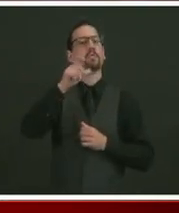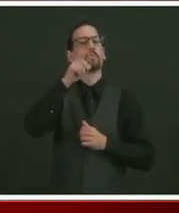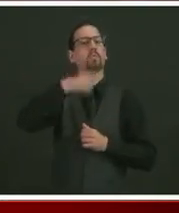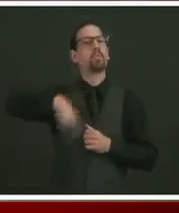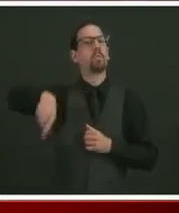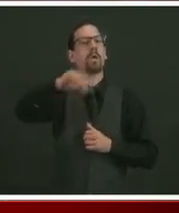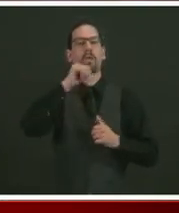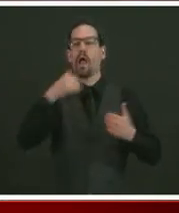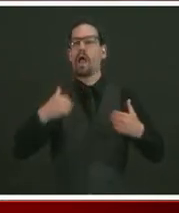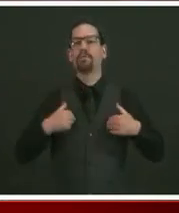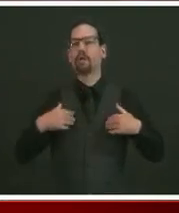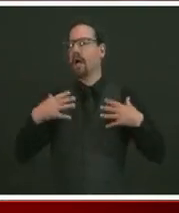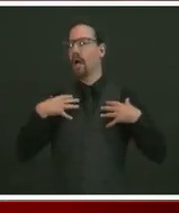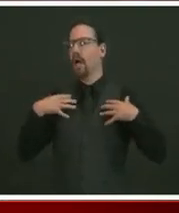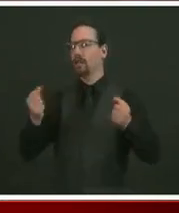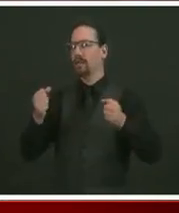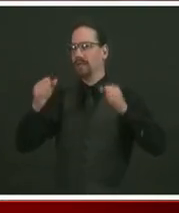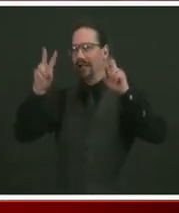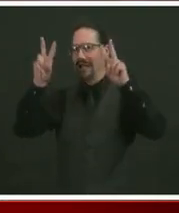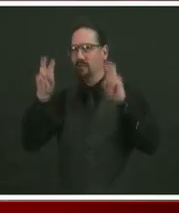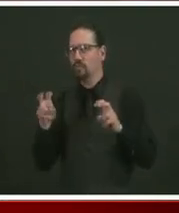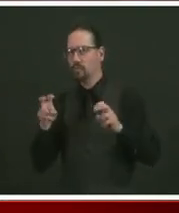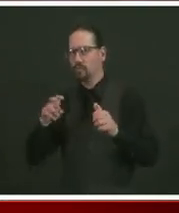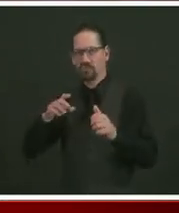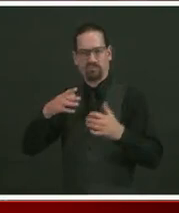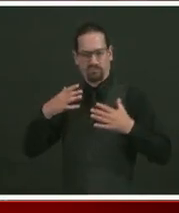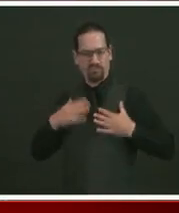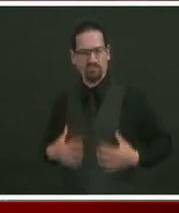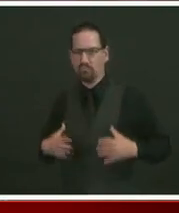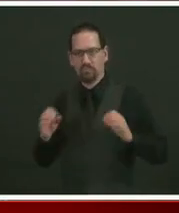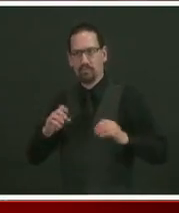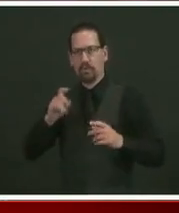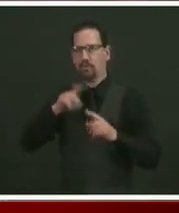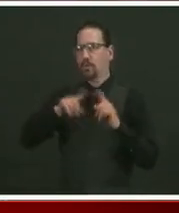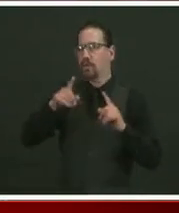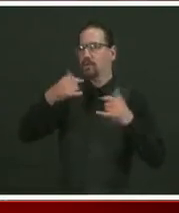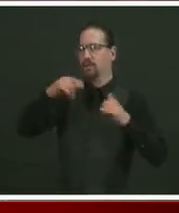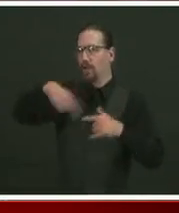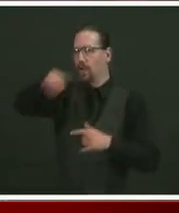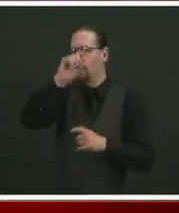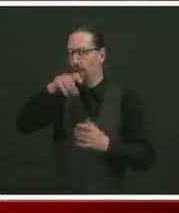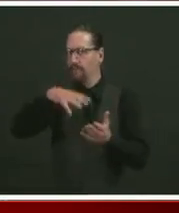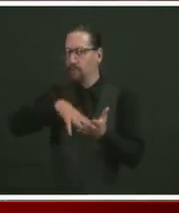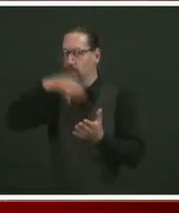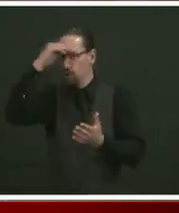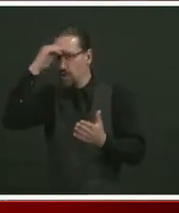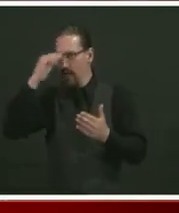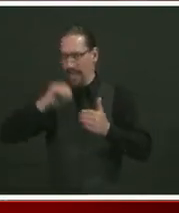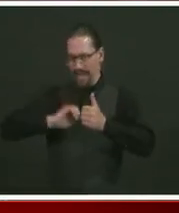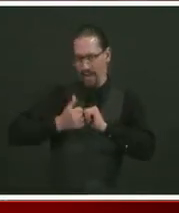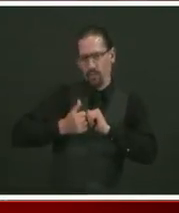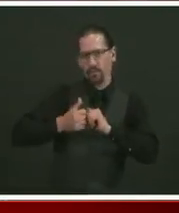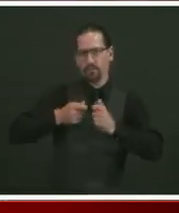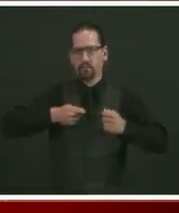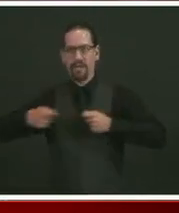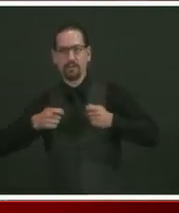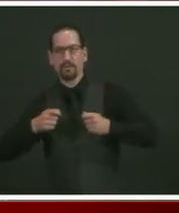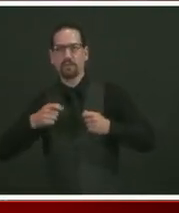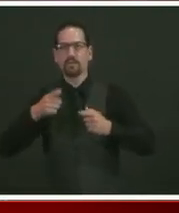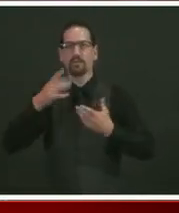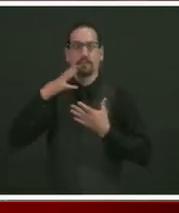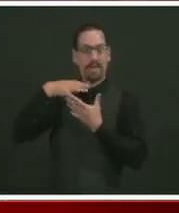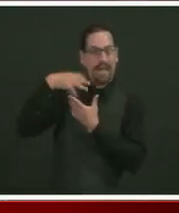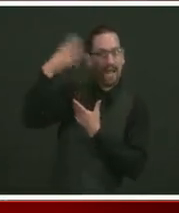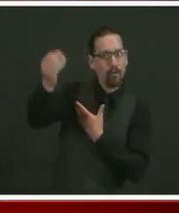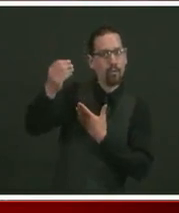with it. So what that means is even though we are leaving our homes, doing all the great stuff we want to do,